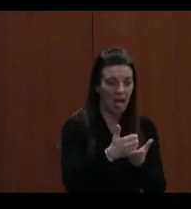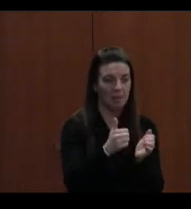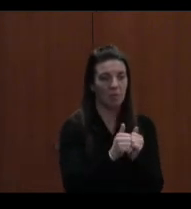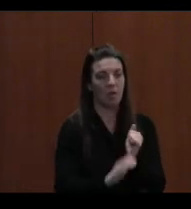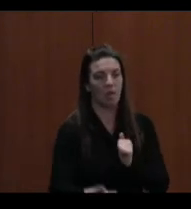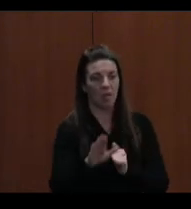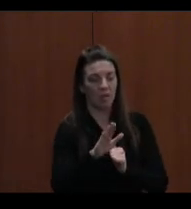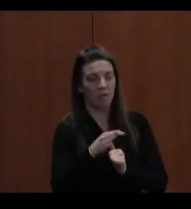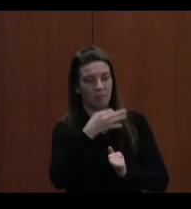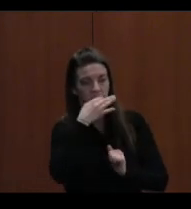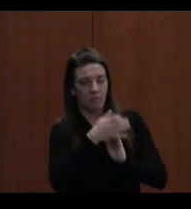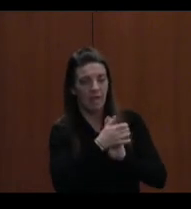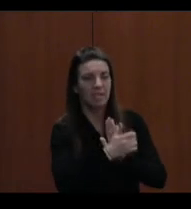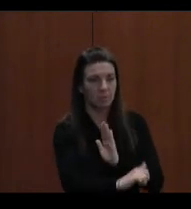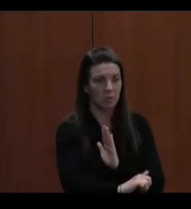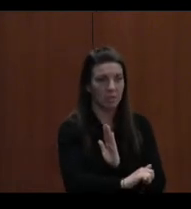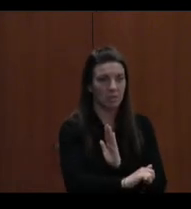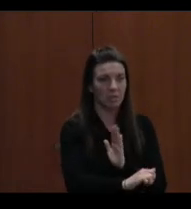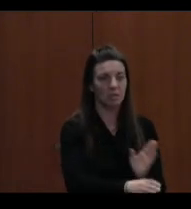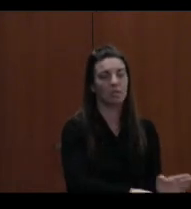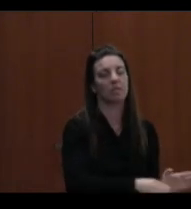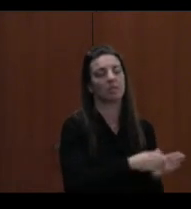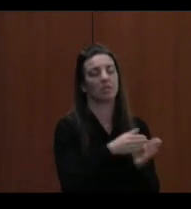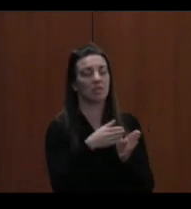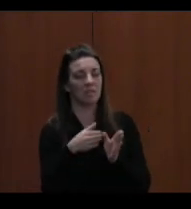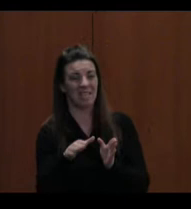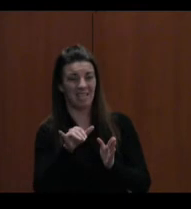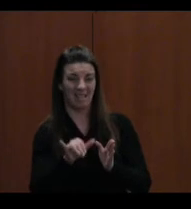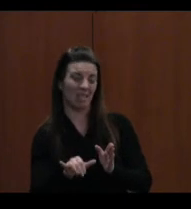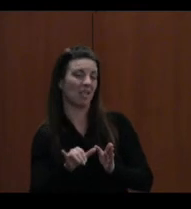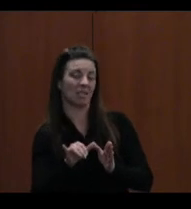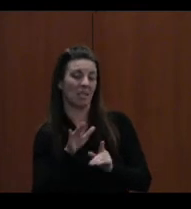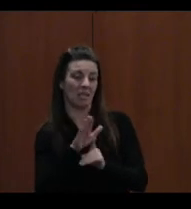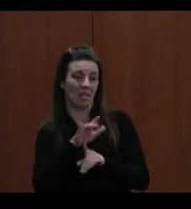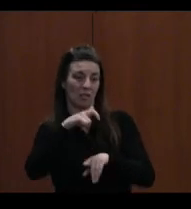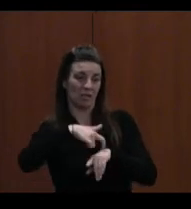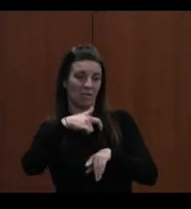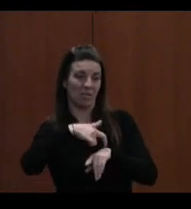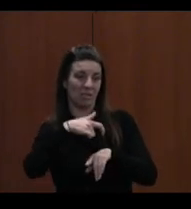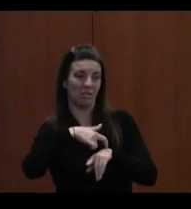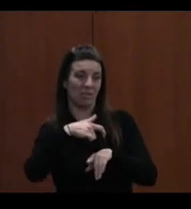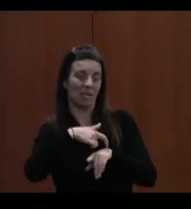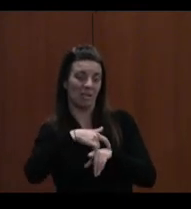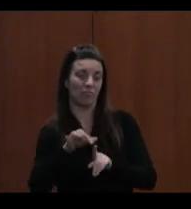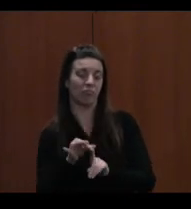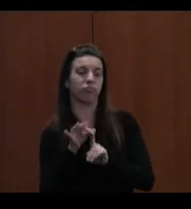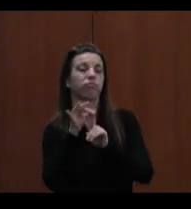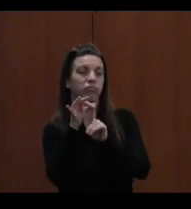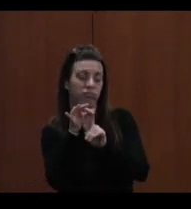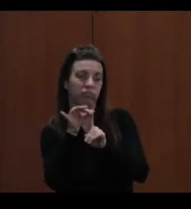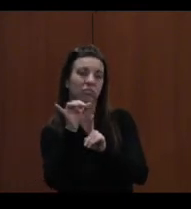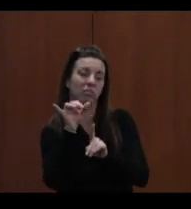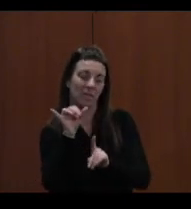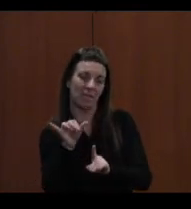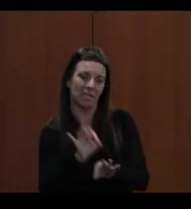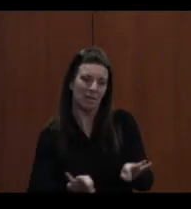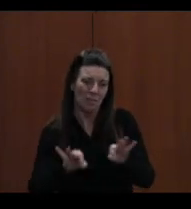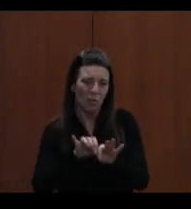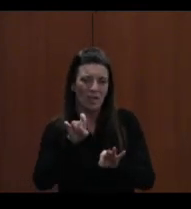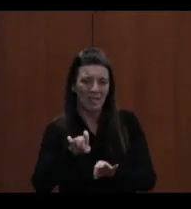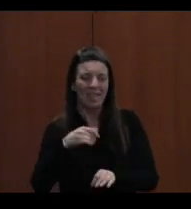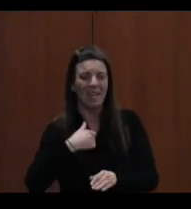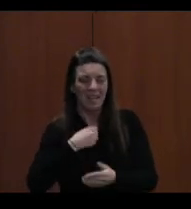This year's theme is Time to Shine, which appropriately shares the critical need for social work services in the school setting to provide